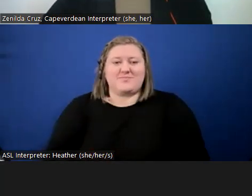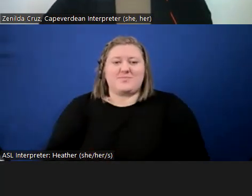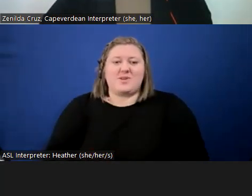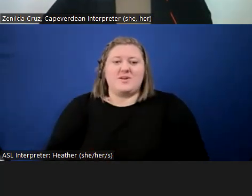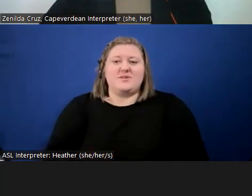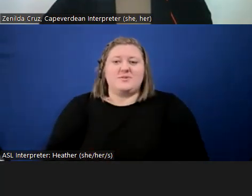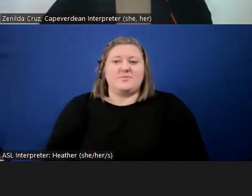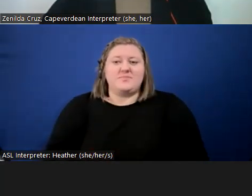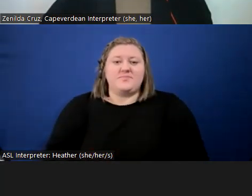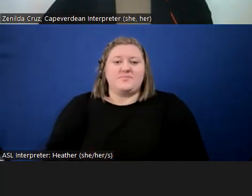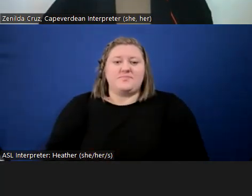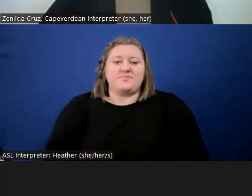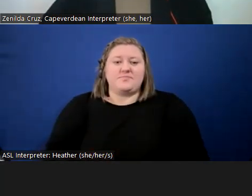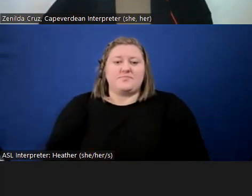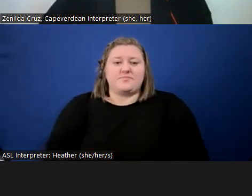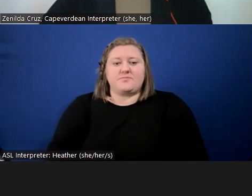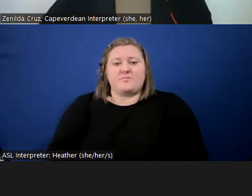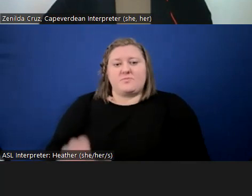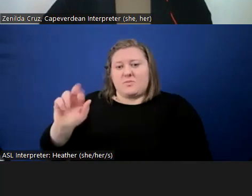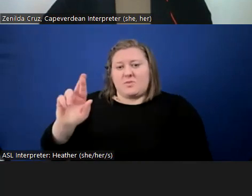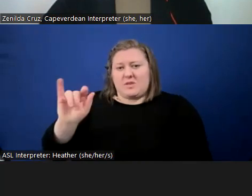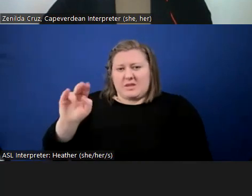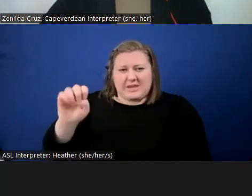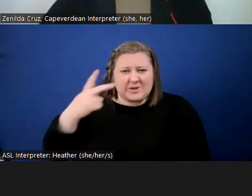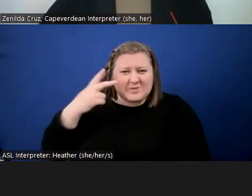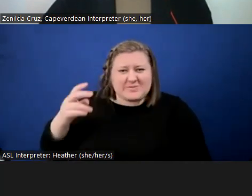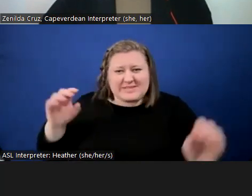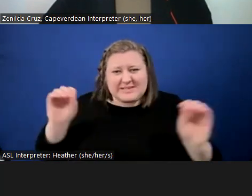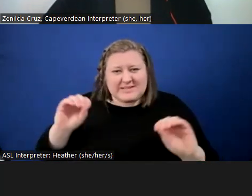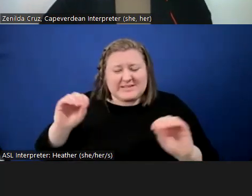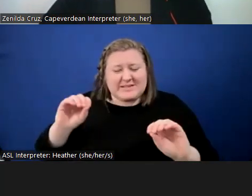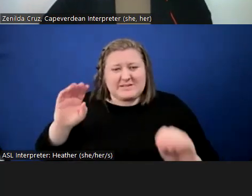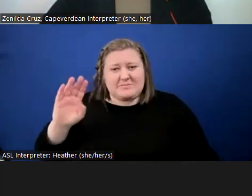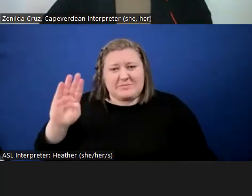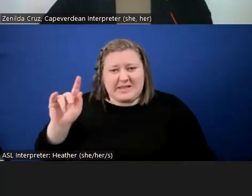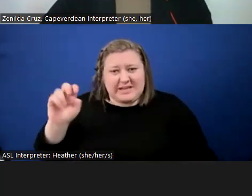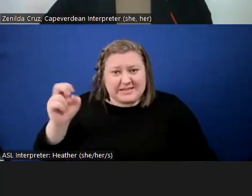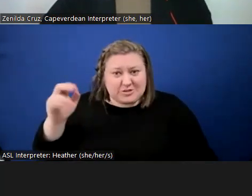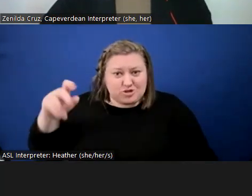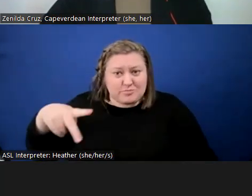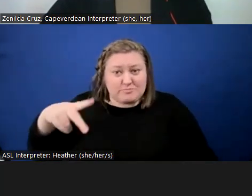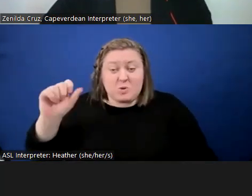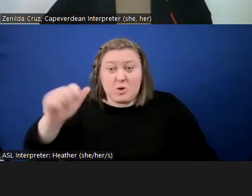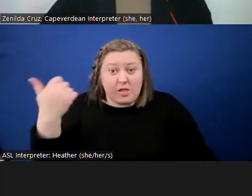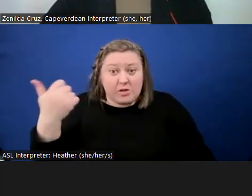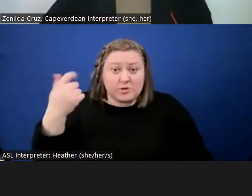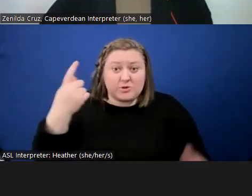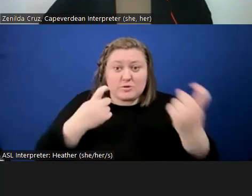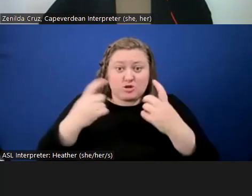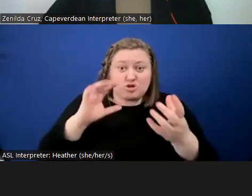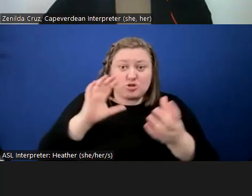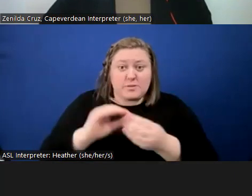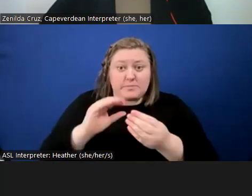Thank you, Mr. Morris. I don't see Ms. Blankenship. So, if anyone else has questions or comments,